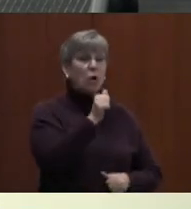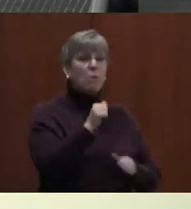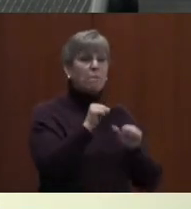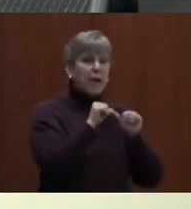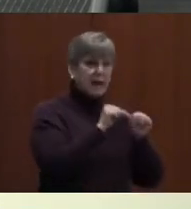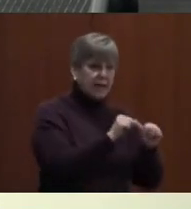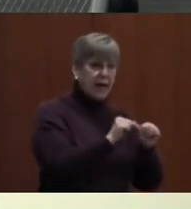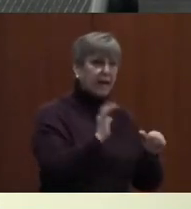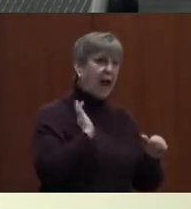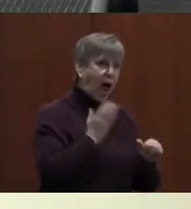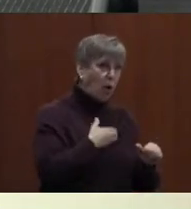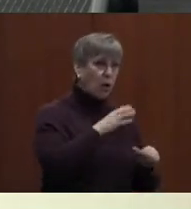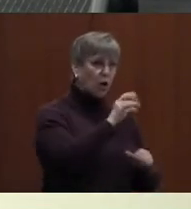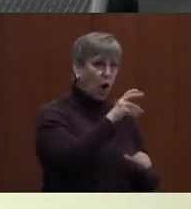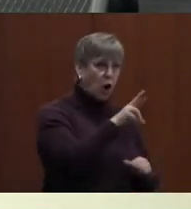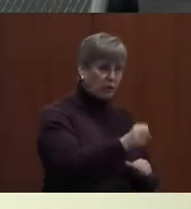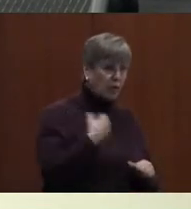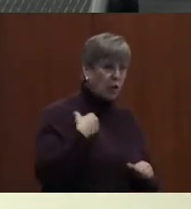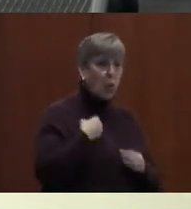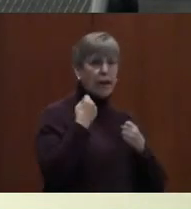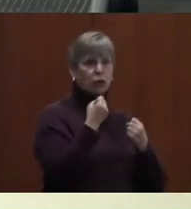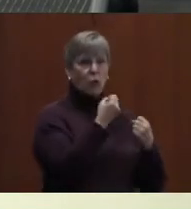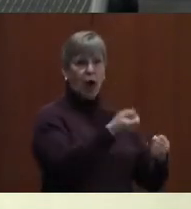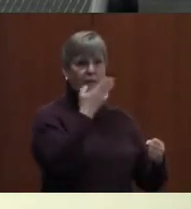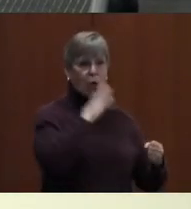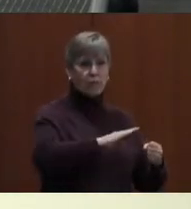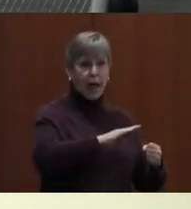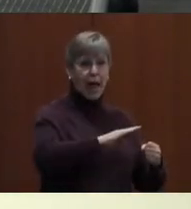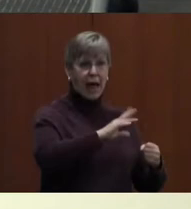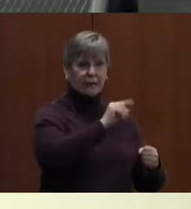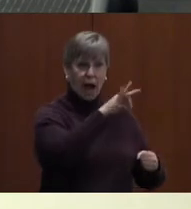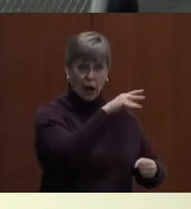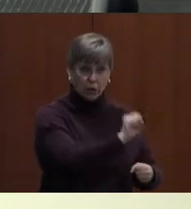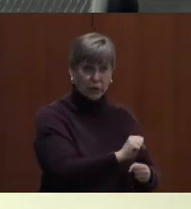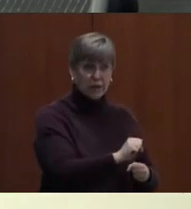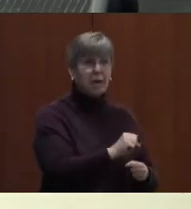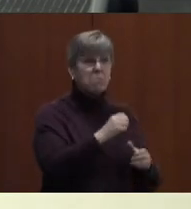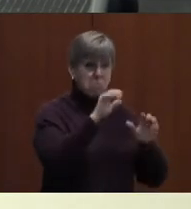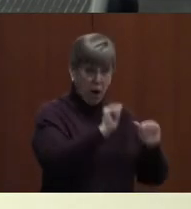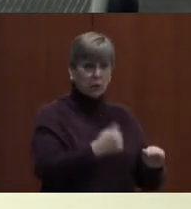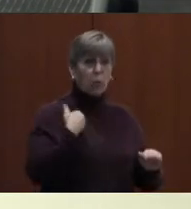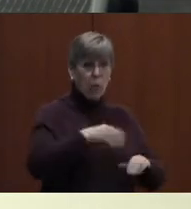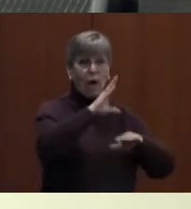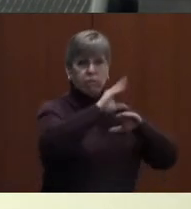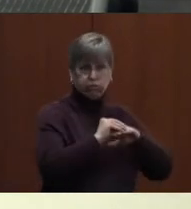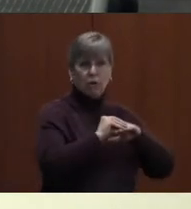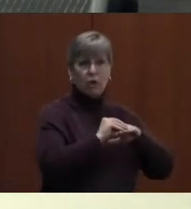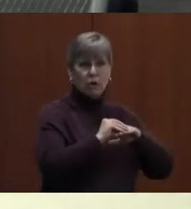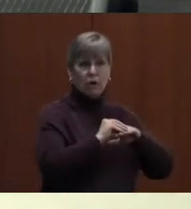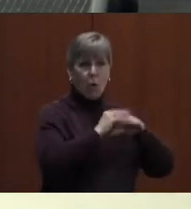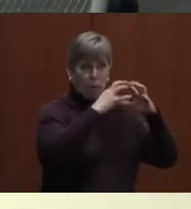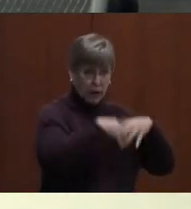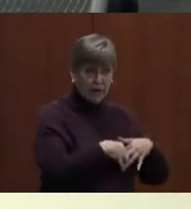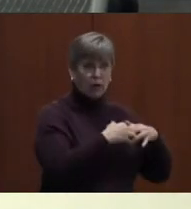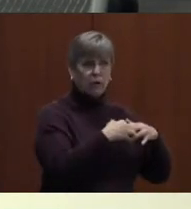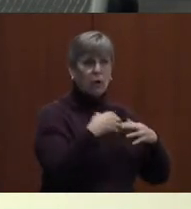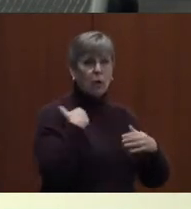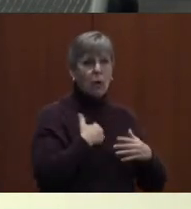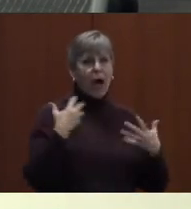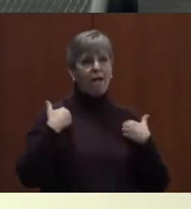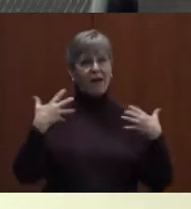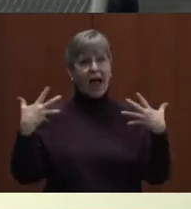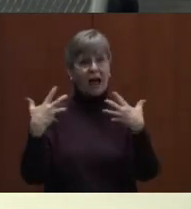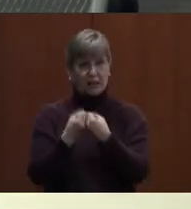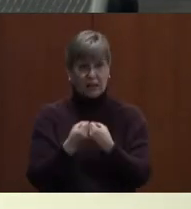vehicles, if we drive on bad tires, it's very likely we're going to have a breakdown or worse, we're going to have an accident.